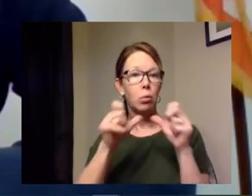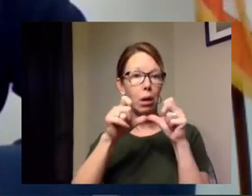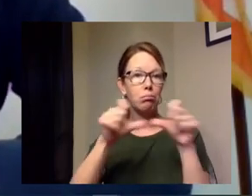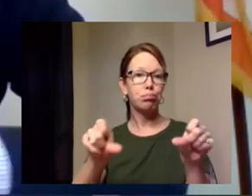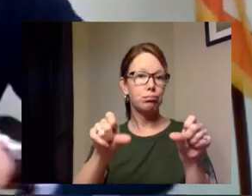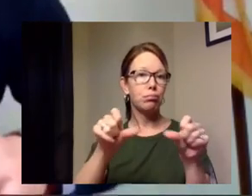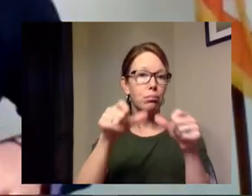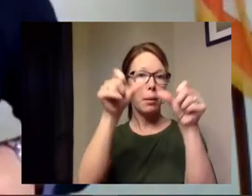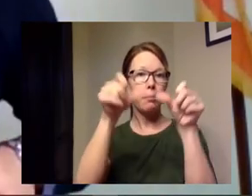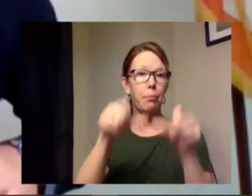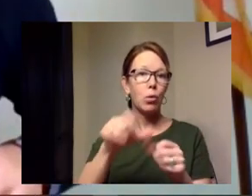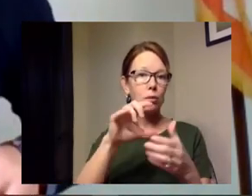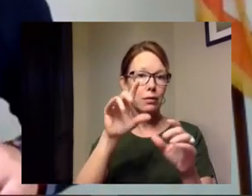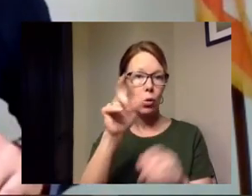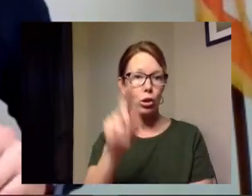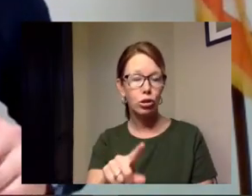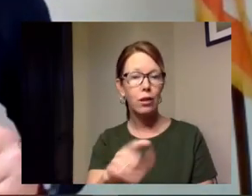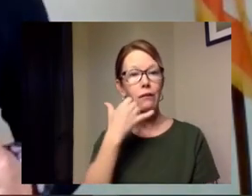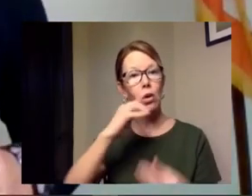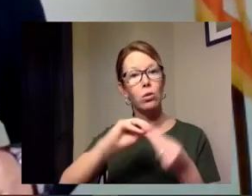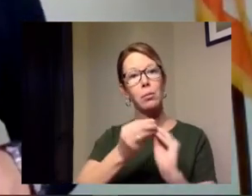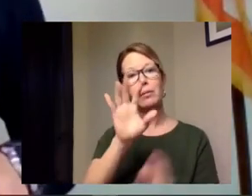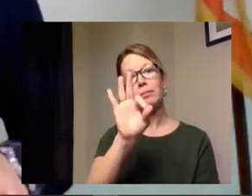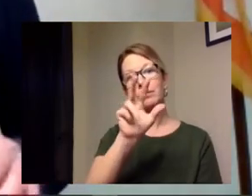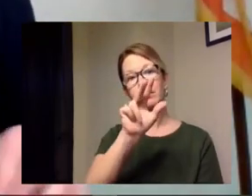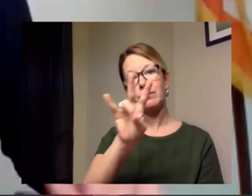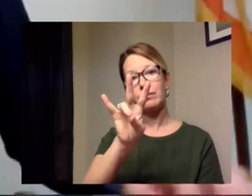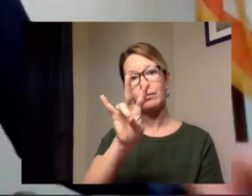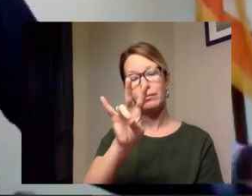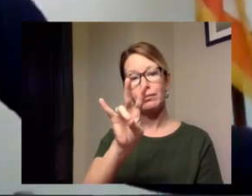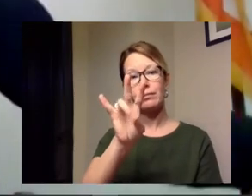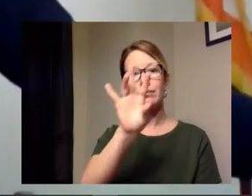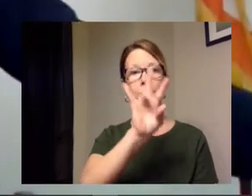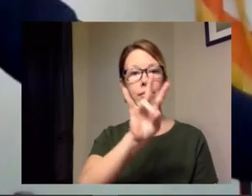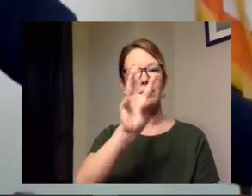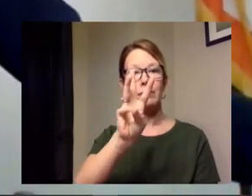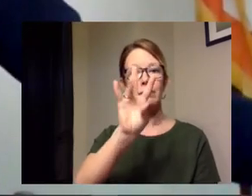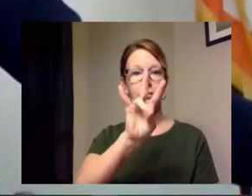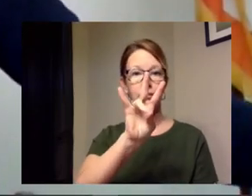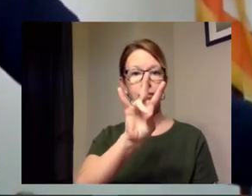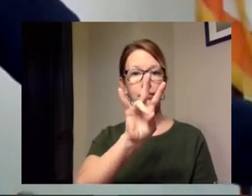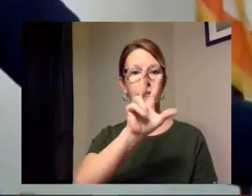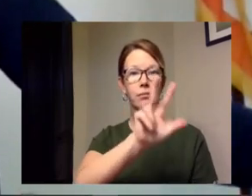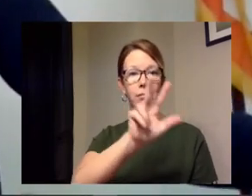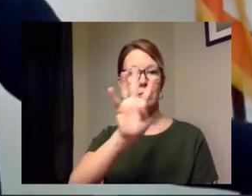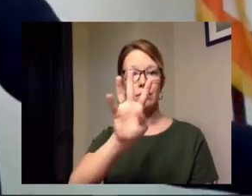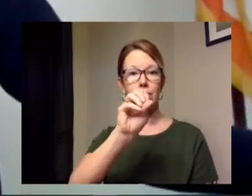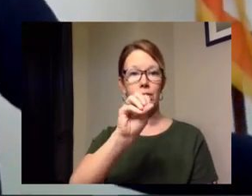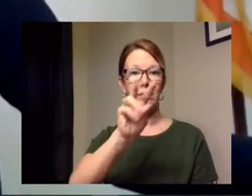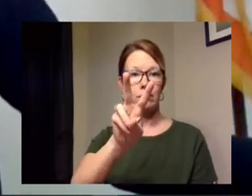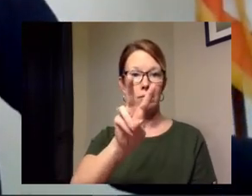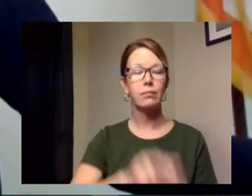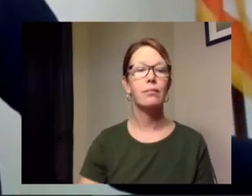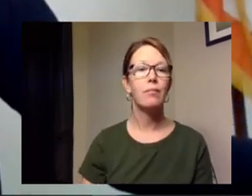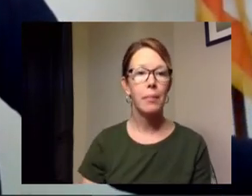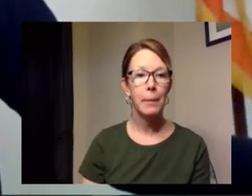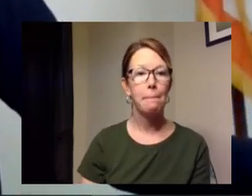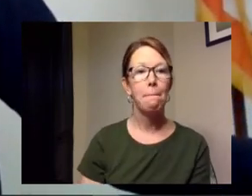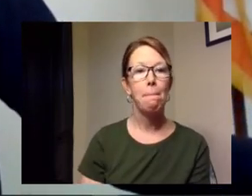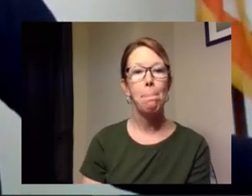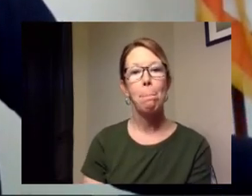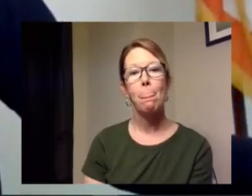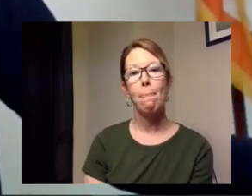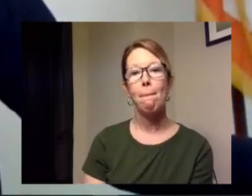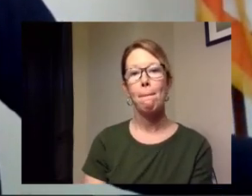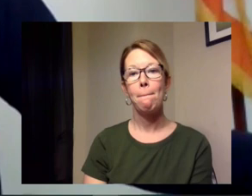the phone number to call in your question is 937-767-3402 and we'll start with the